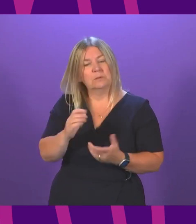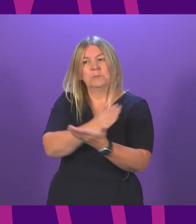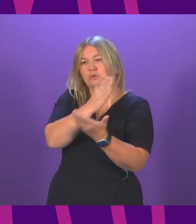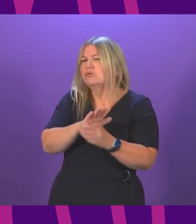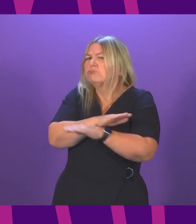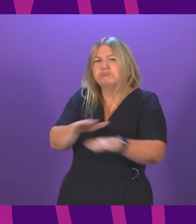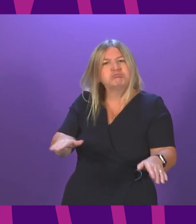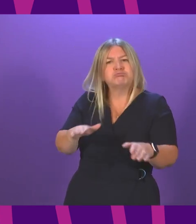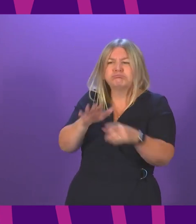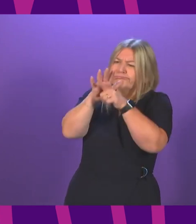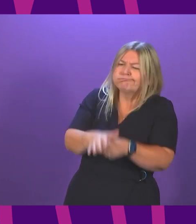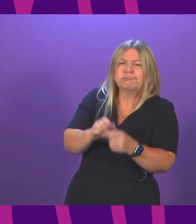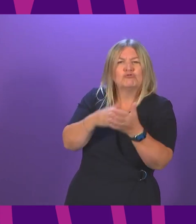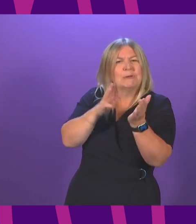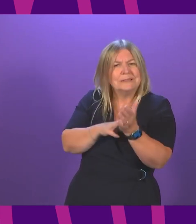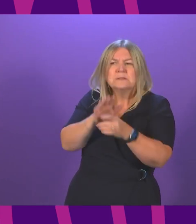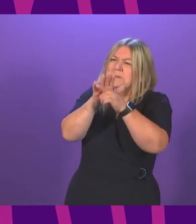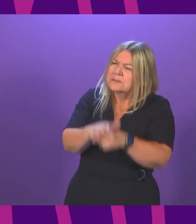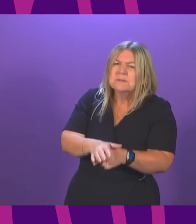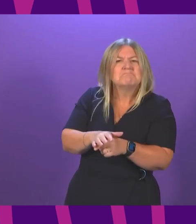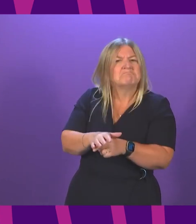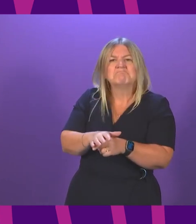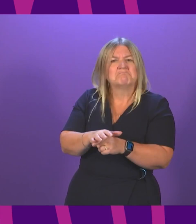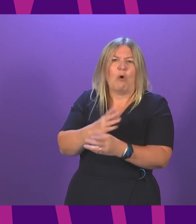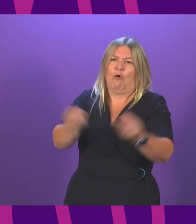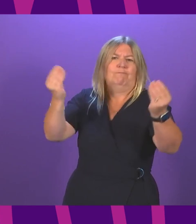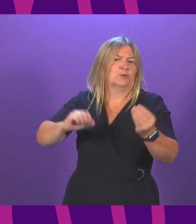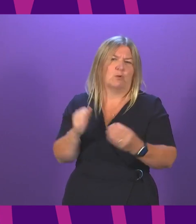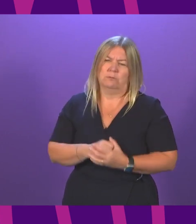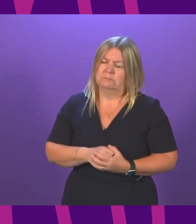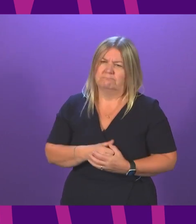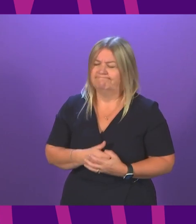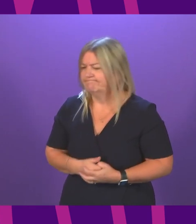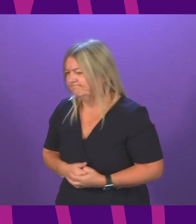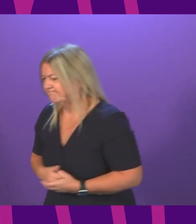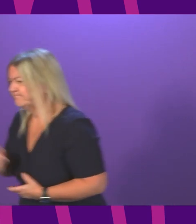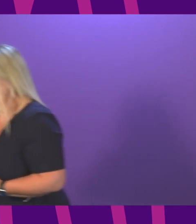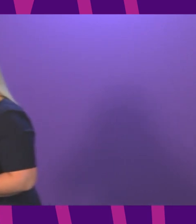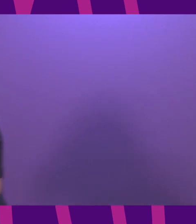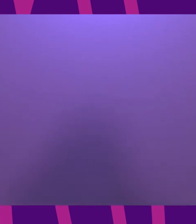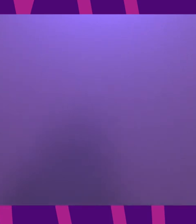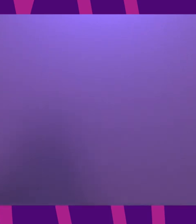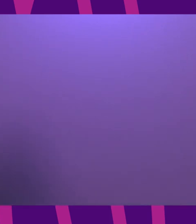of racism and all forms of bigotry are stamped out in Scotland. First Minister.